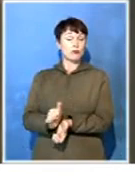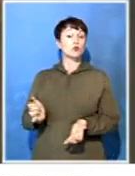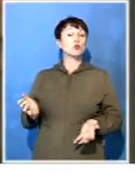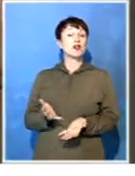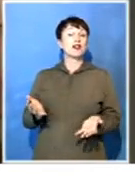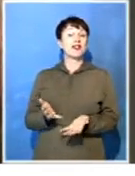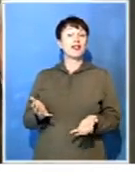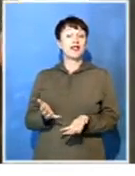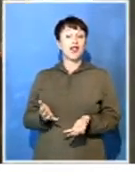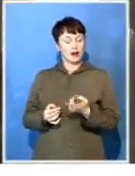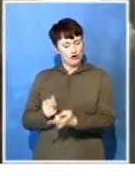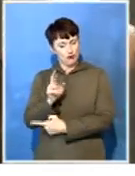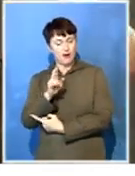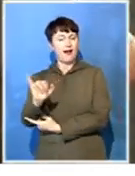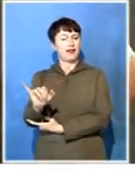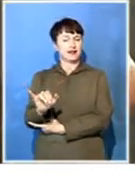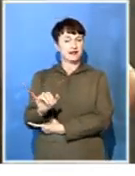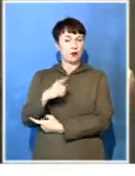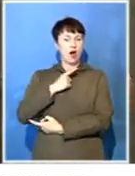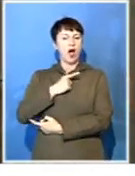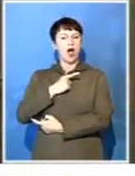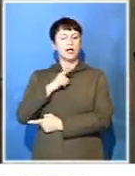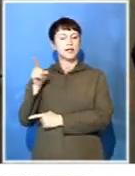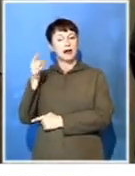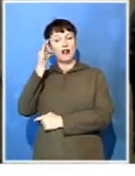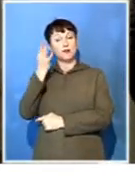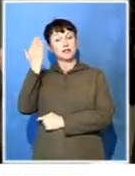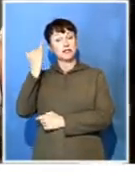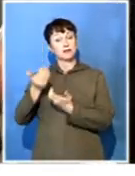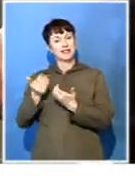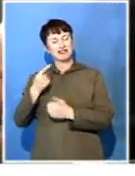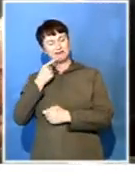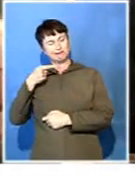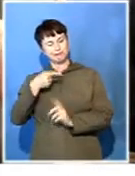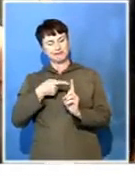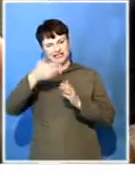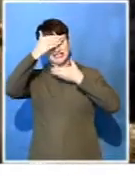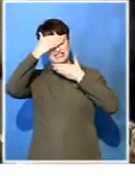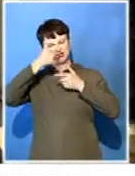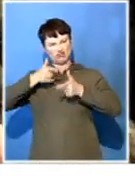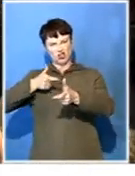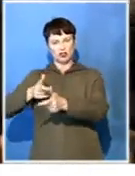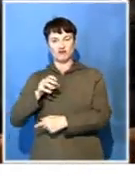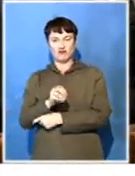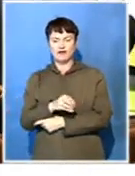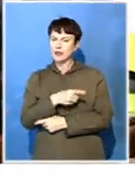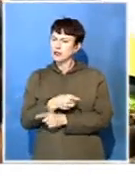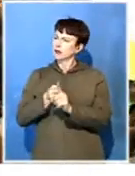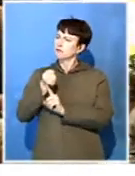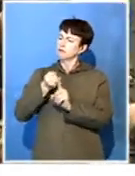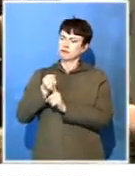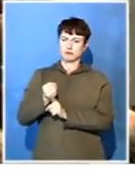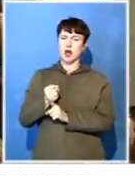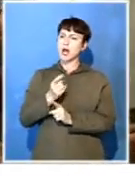that anti-terrorism legislation. So what we're expecting to hear this evening is a calibre of man who not only sought for the freedom of